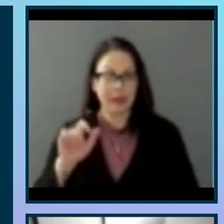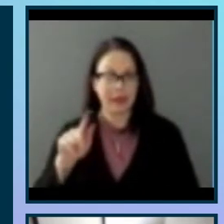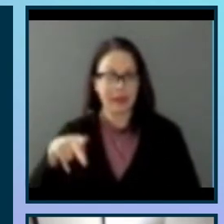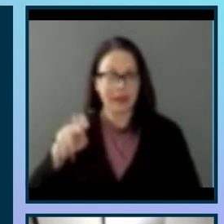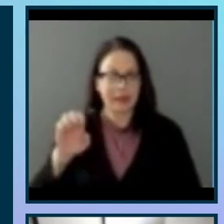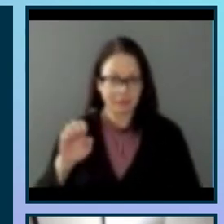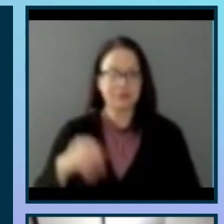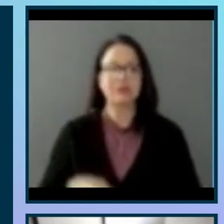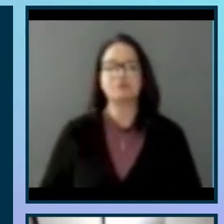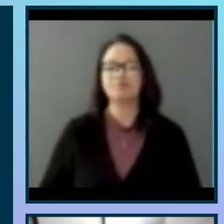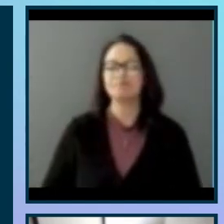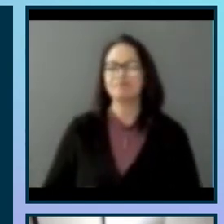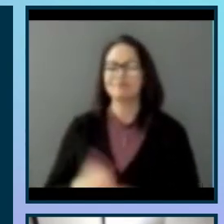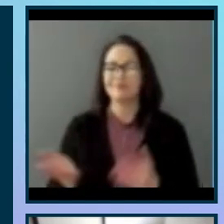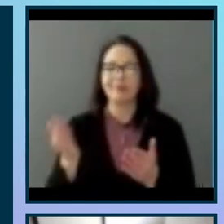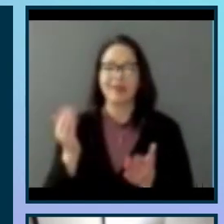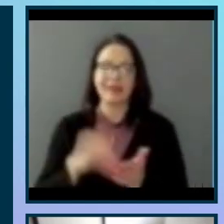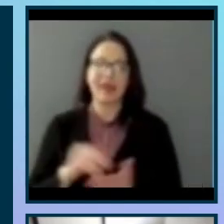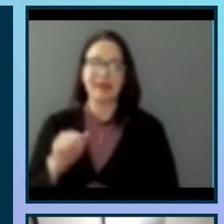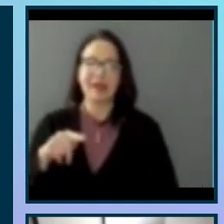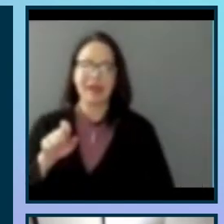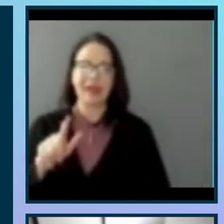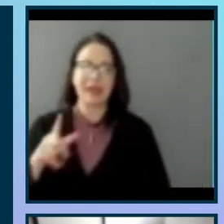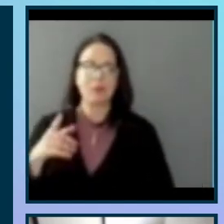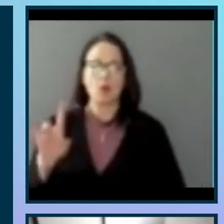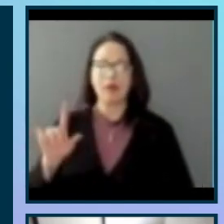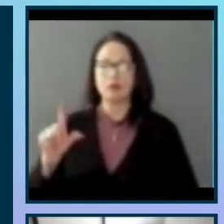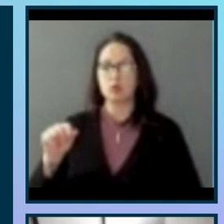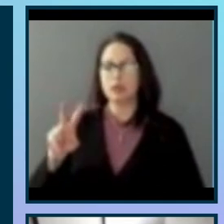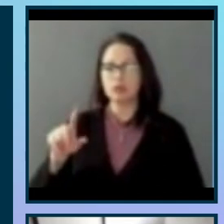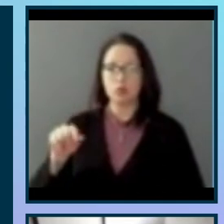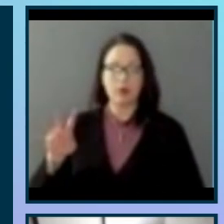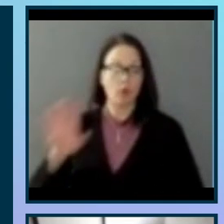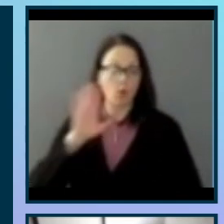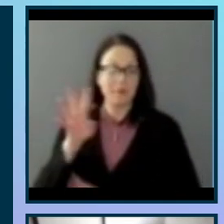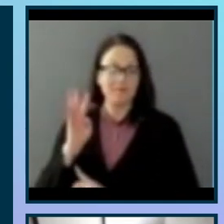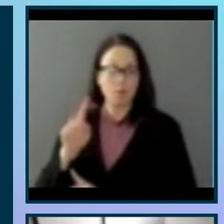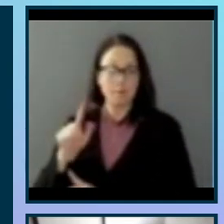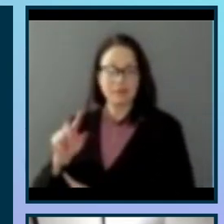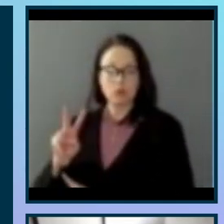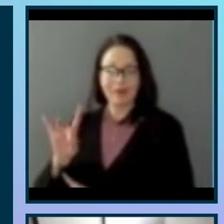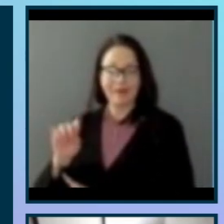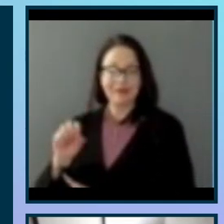And on April 8, 2024, for 4 minutes and 28 seconds, there'll be another eclipse.